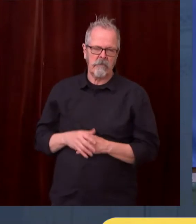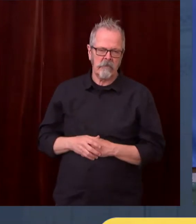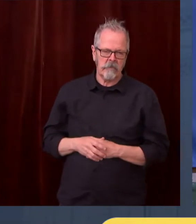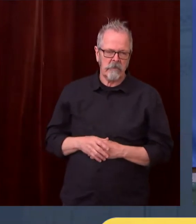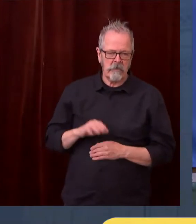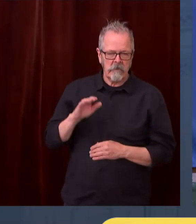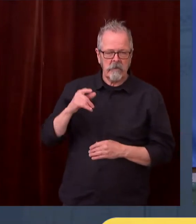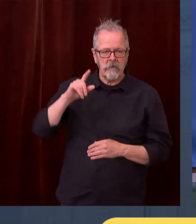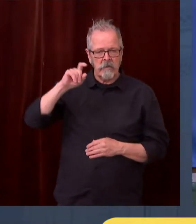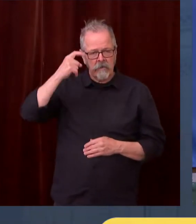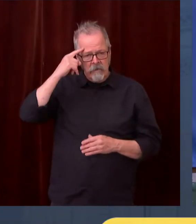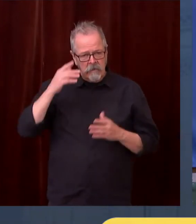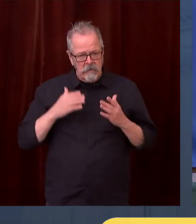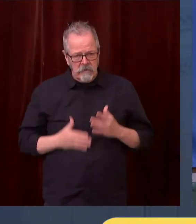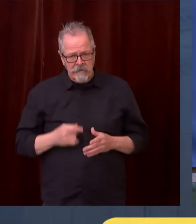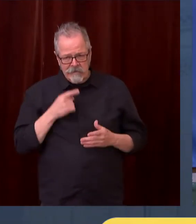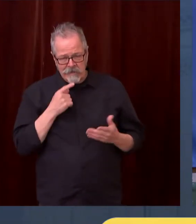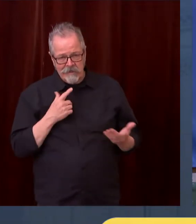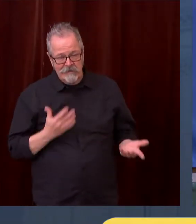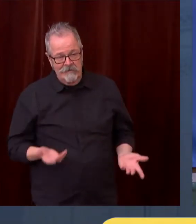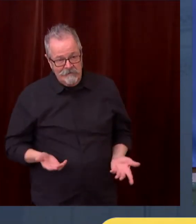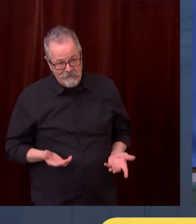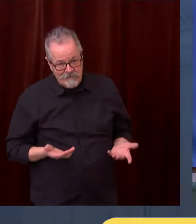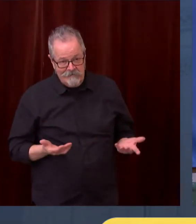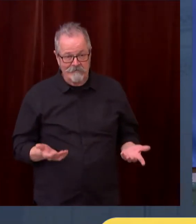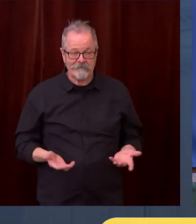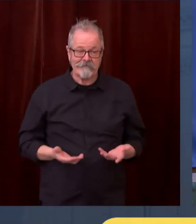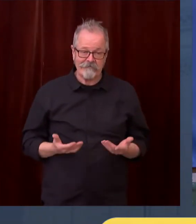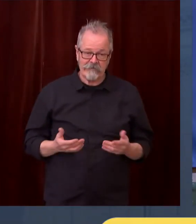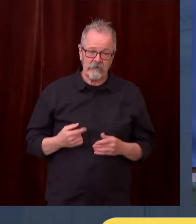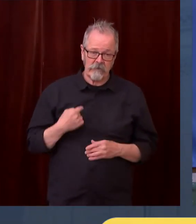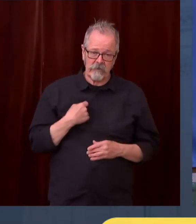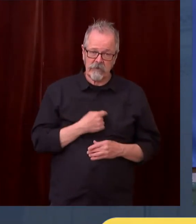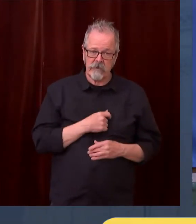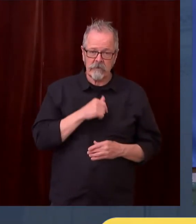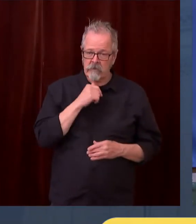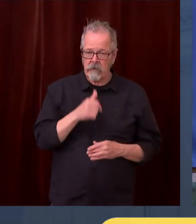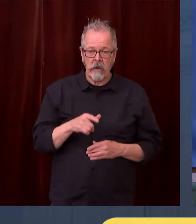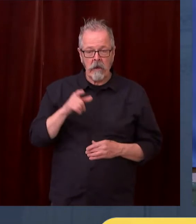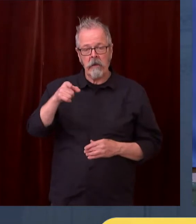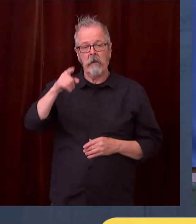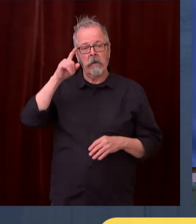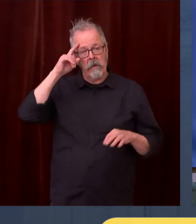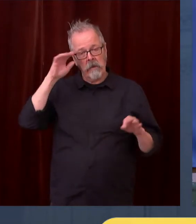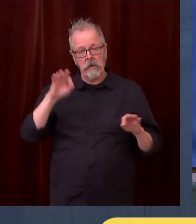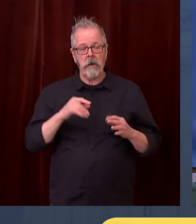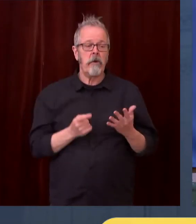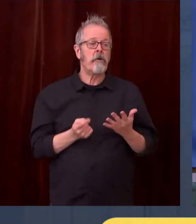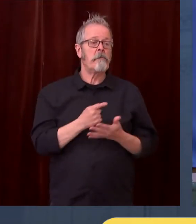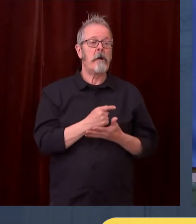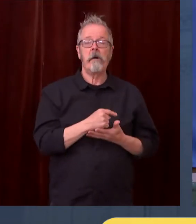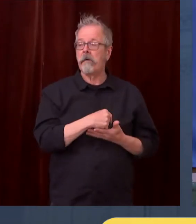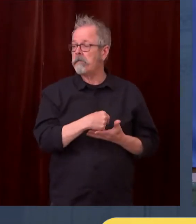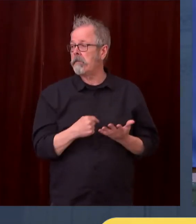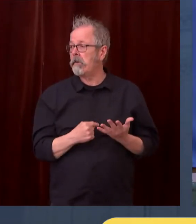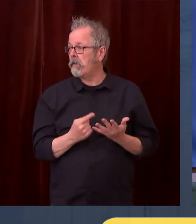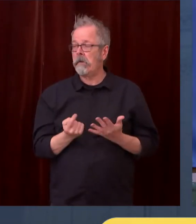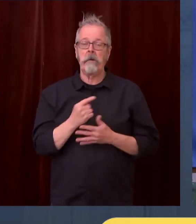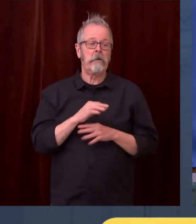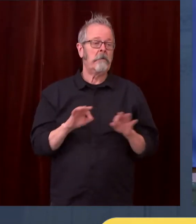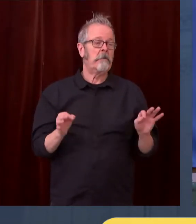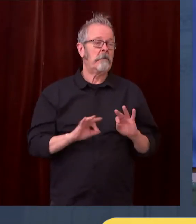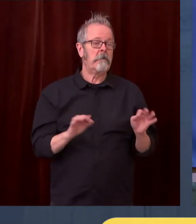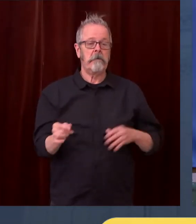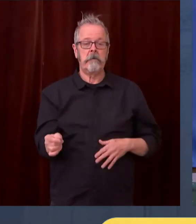a bit of an explosion yesterday, and when you recognize the consequences of a resurgence of